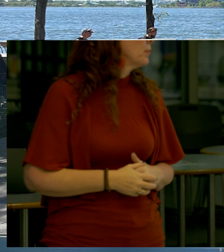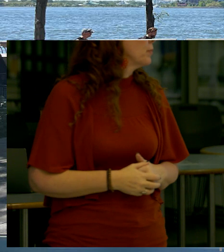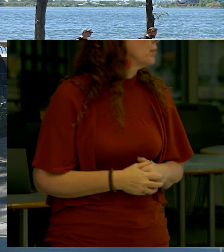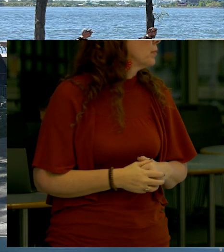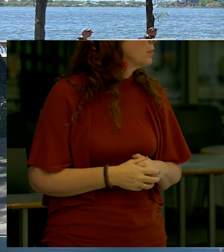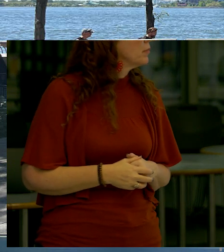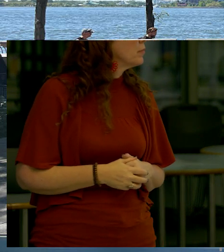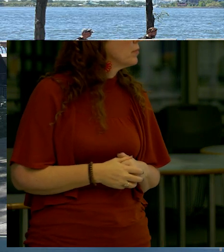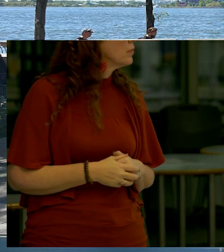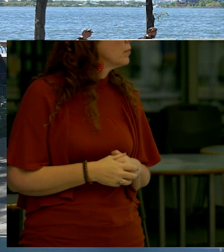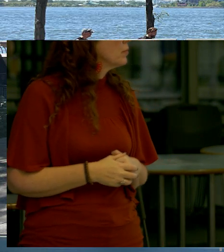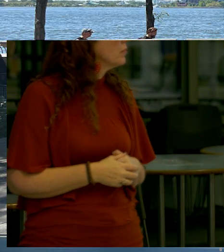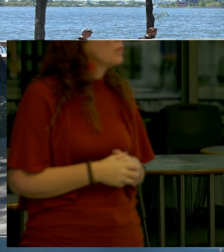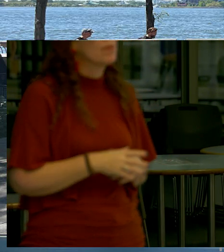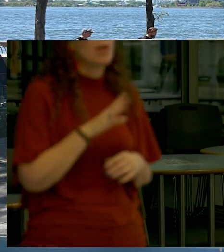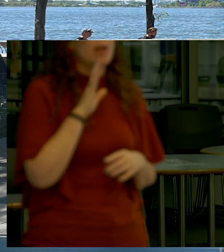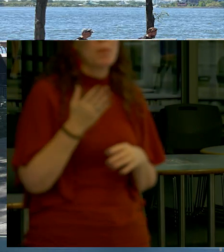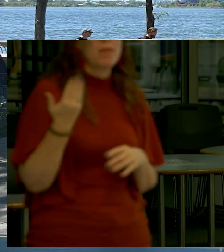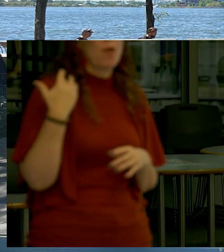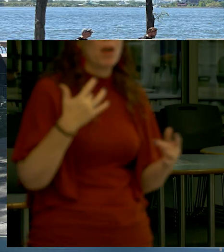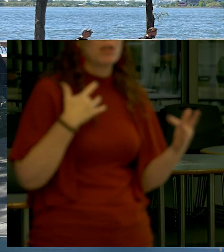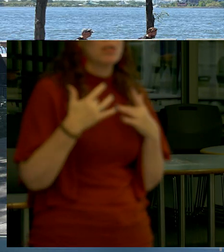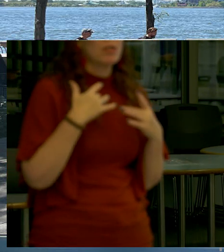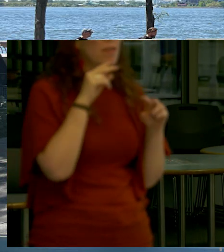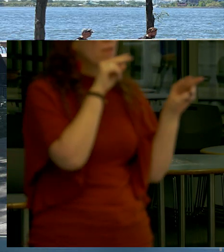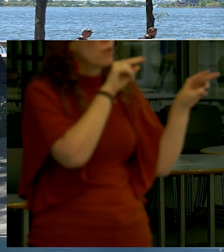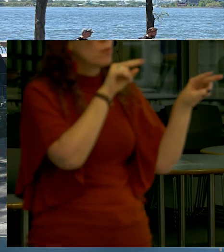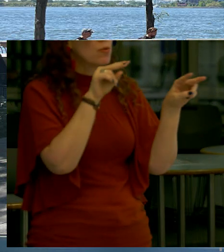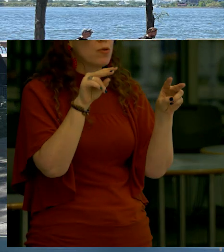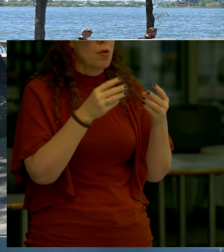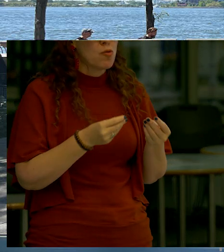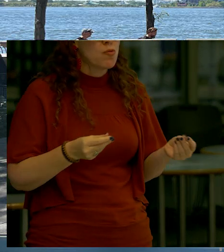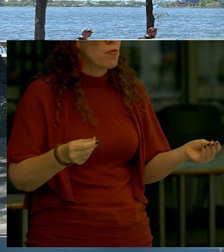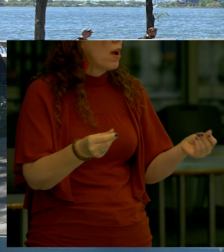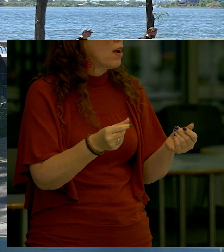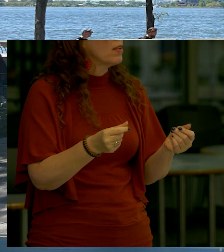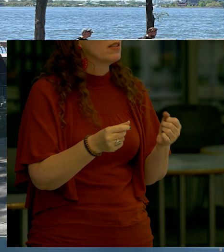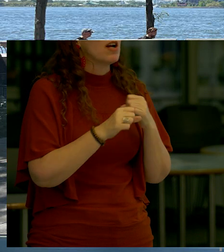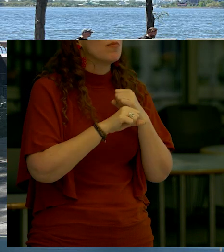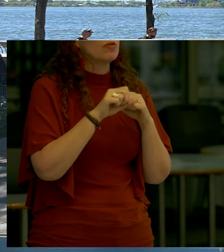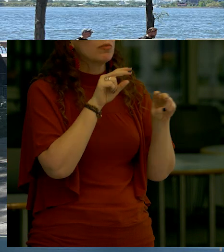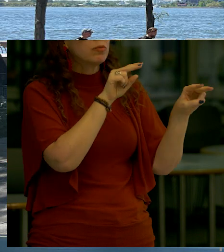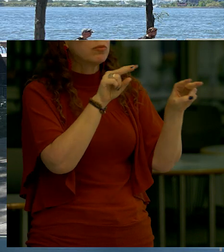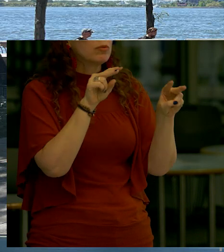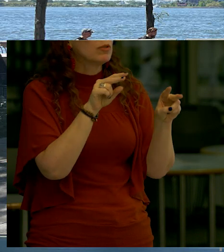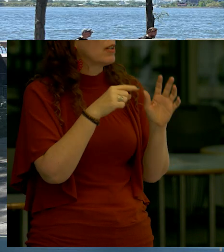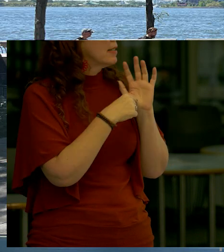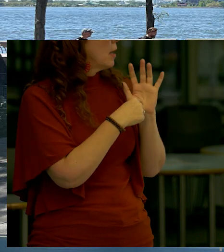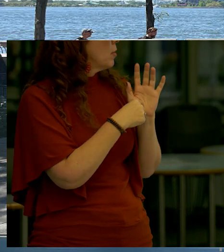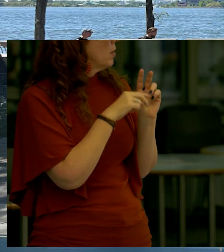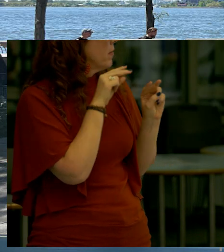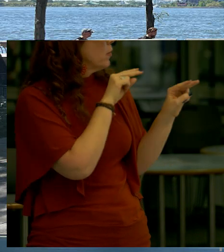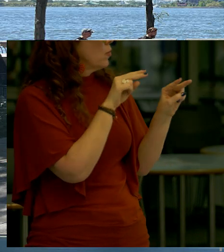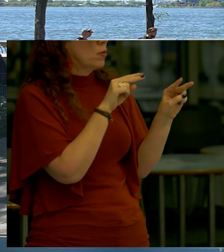and then these are the views I mentioned before we were very concerned about some of the views by some of the ground floor commercial uses and tenants so this is an example of